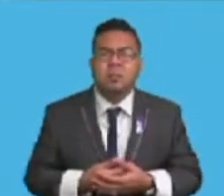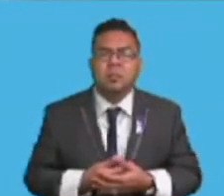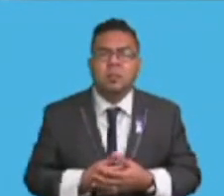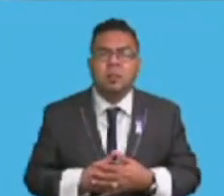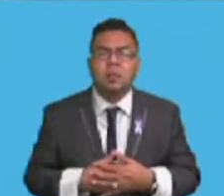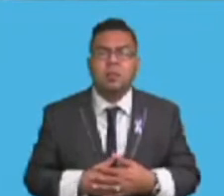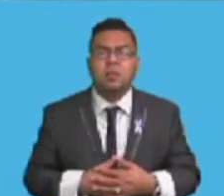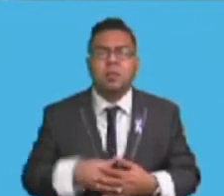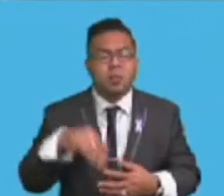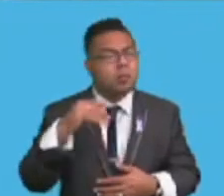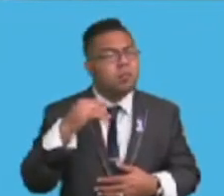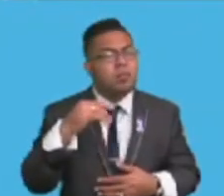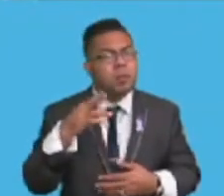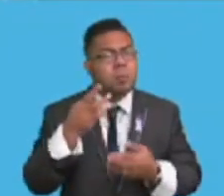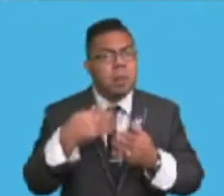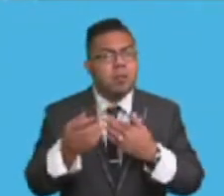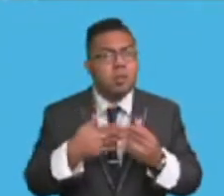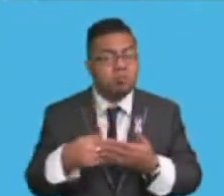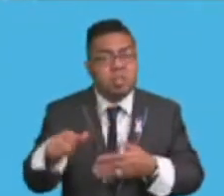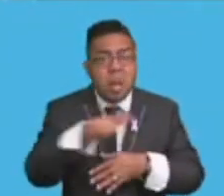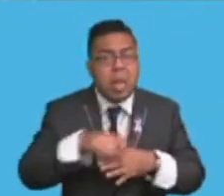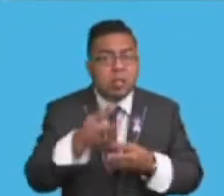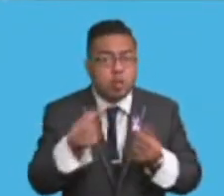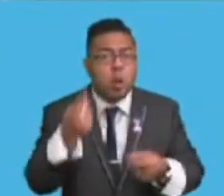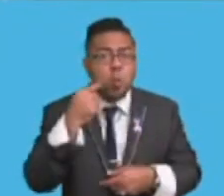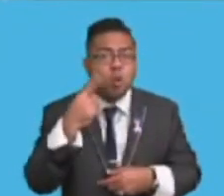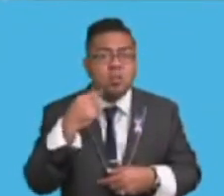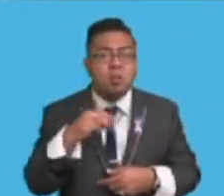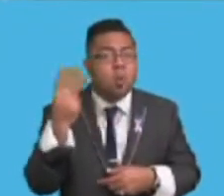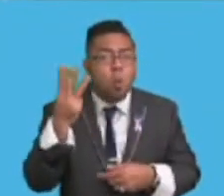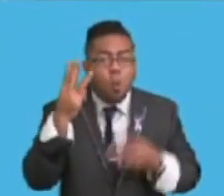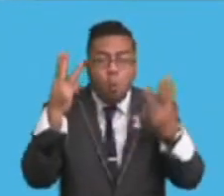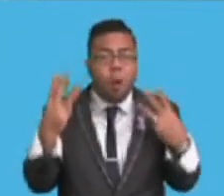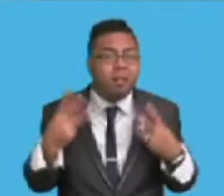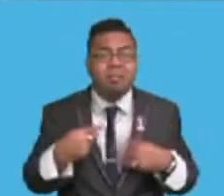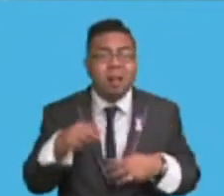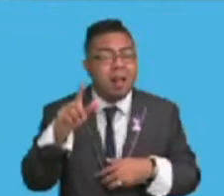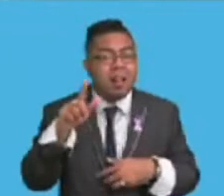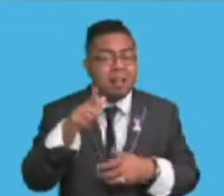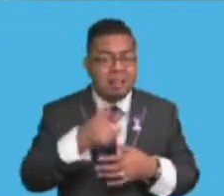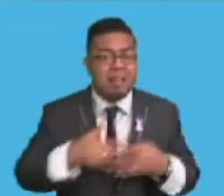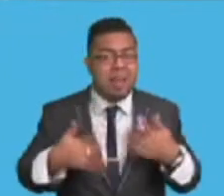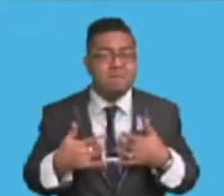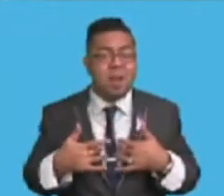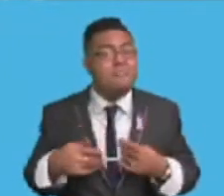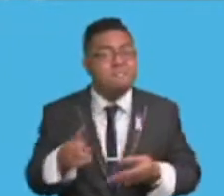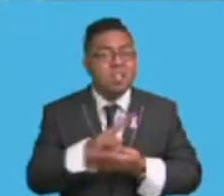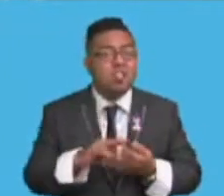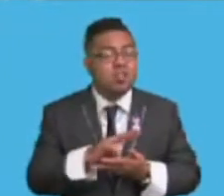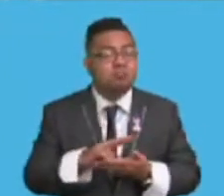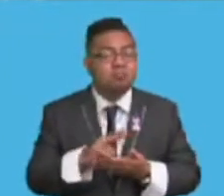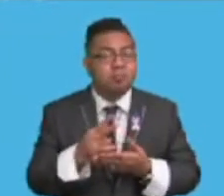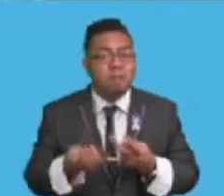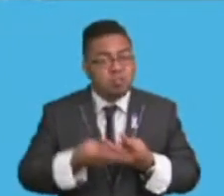natural resources, such as land, soil, water, wildlife, and vegetation from natural disasters and human